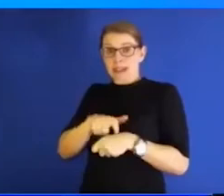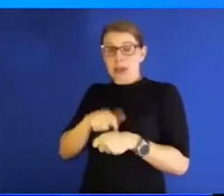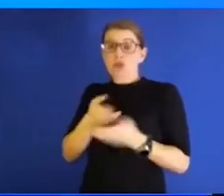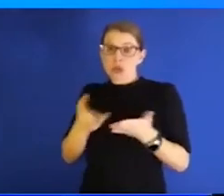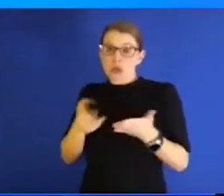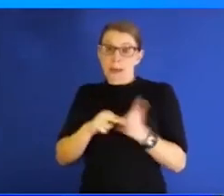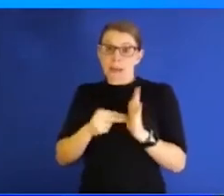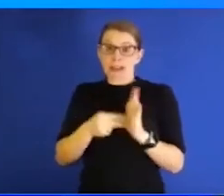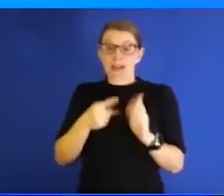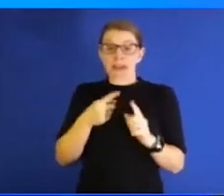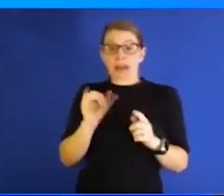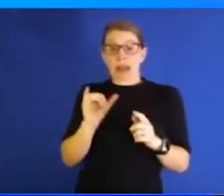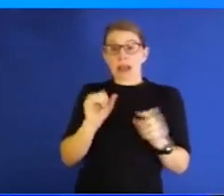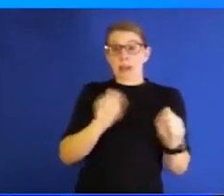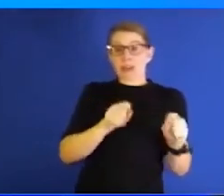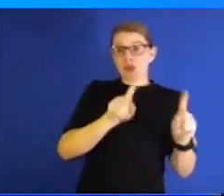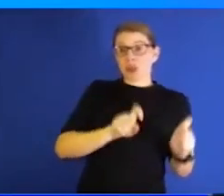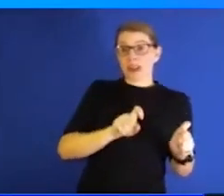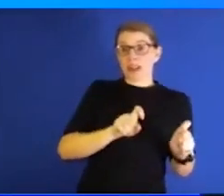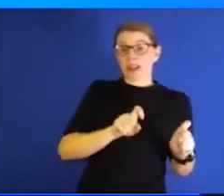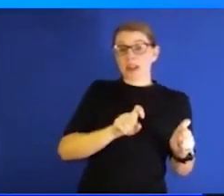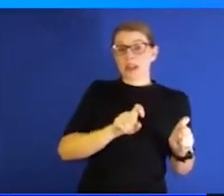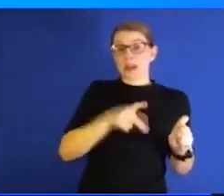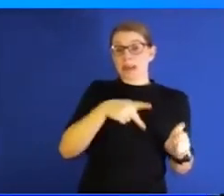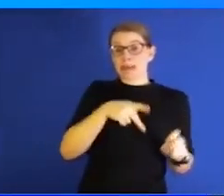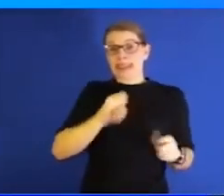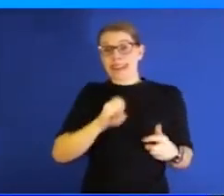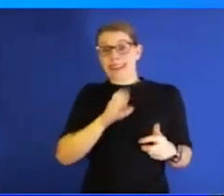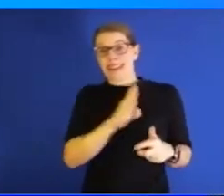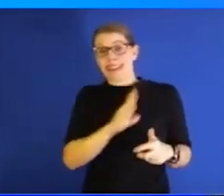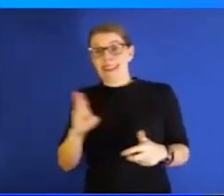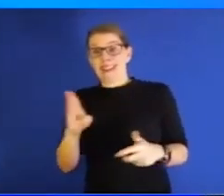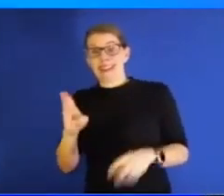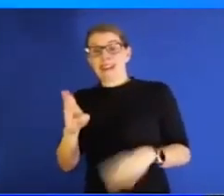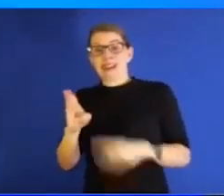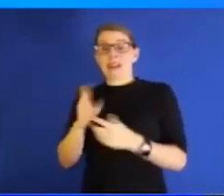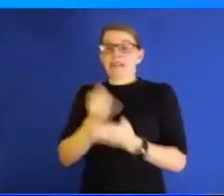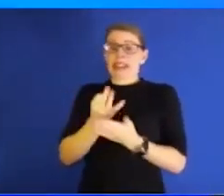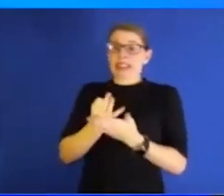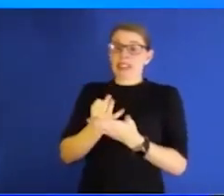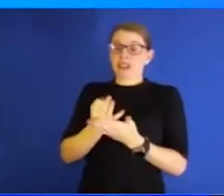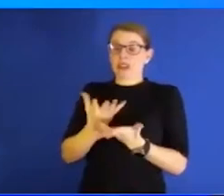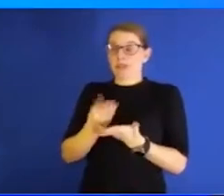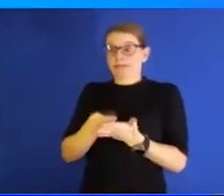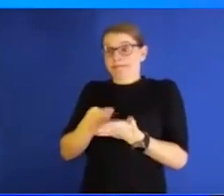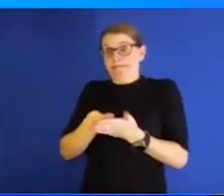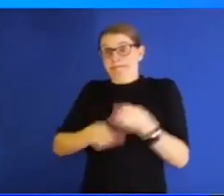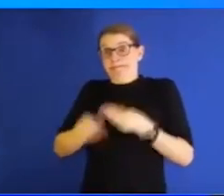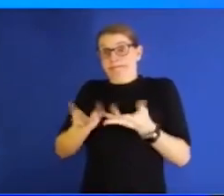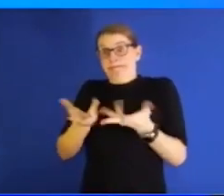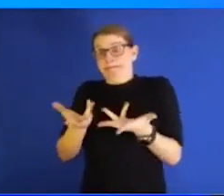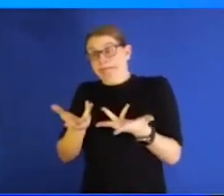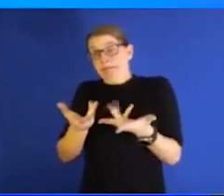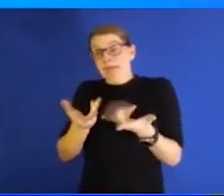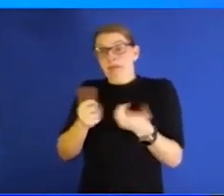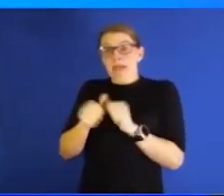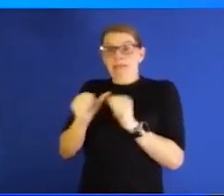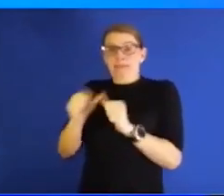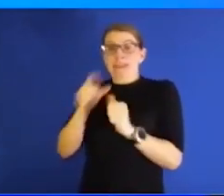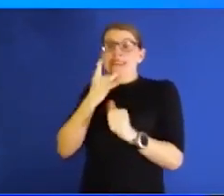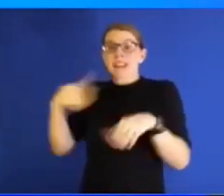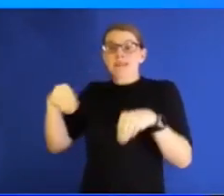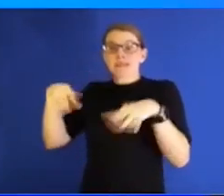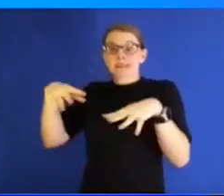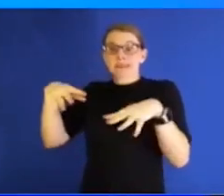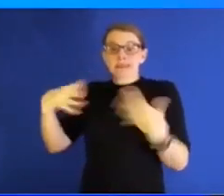ability to test, PPE, financial, not knowing the application of that, how you're going to keep the lights on. And